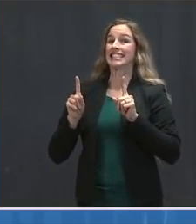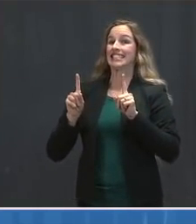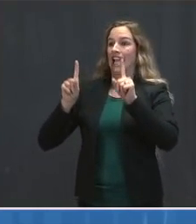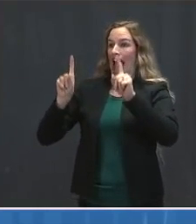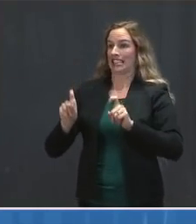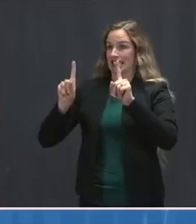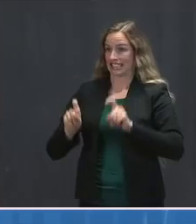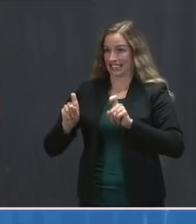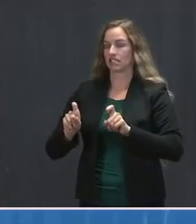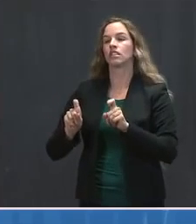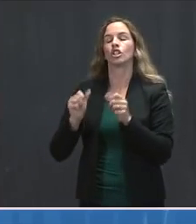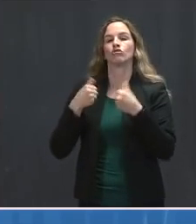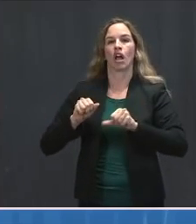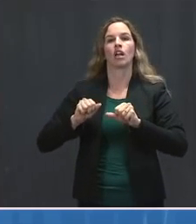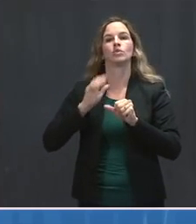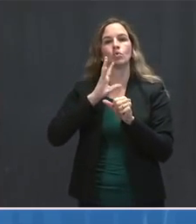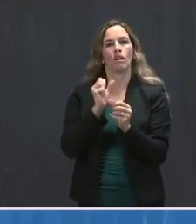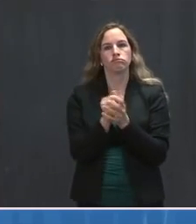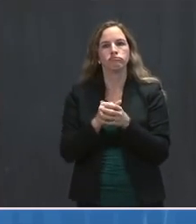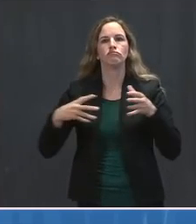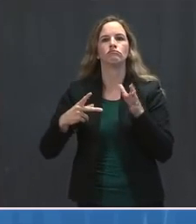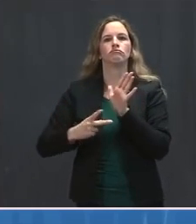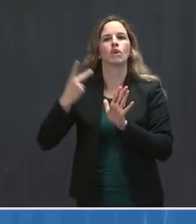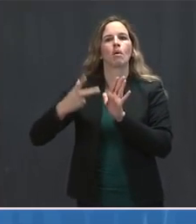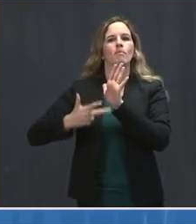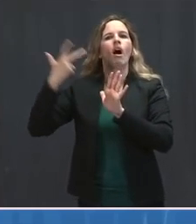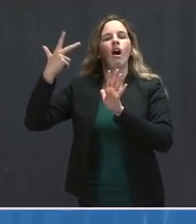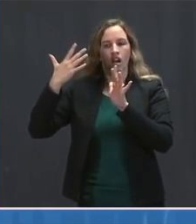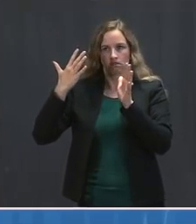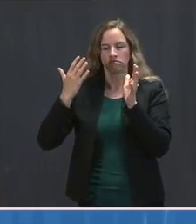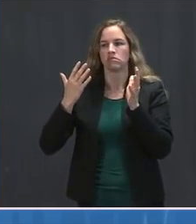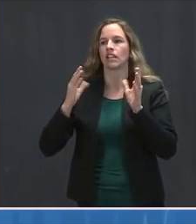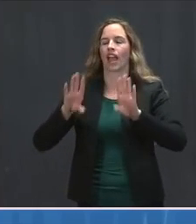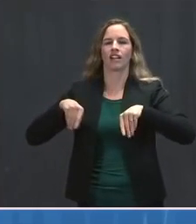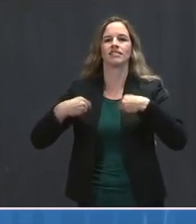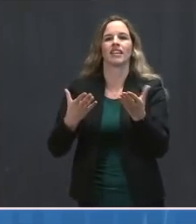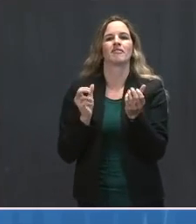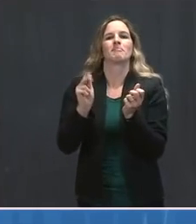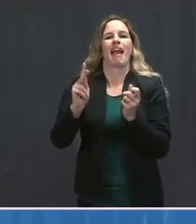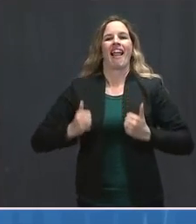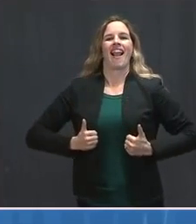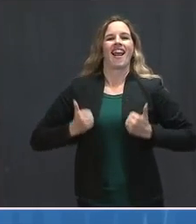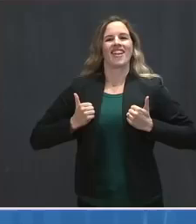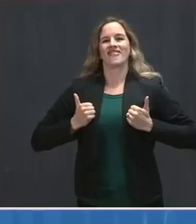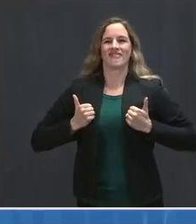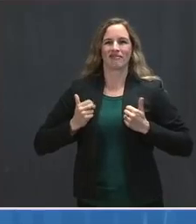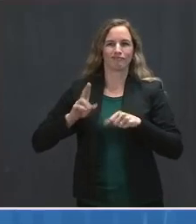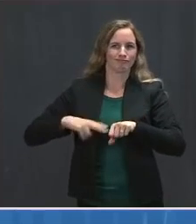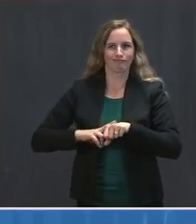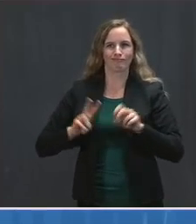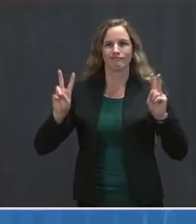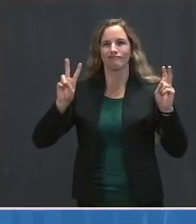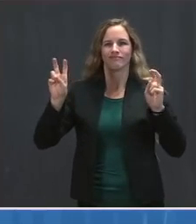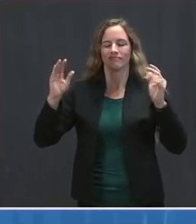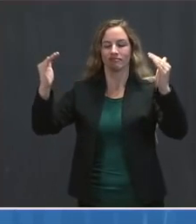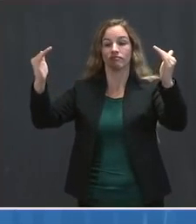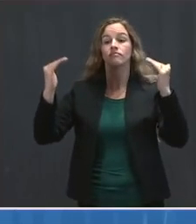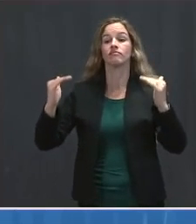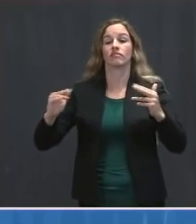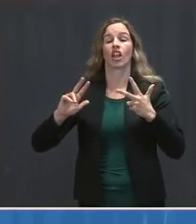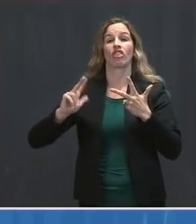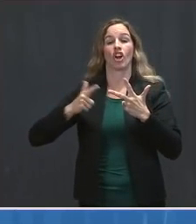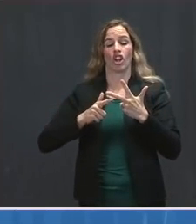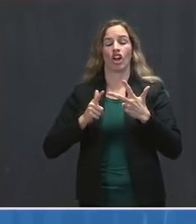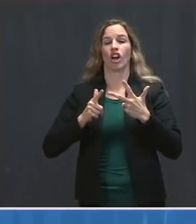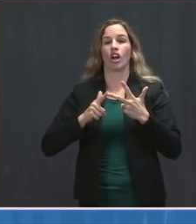back their lives. And third, to reduce our long-term dependence on foreign production of